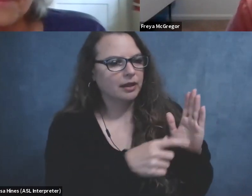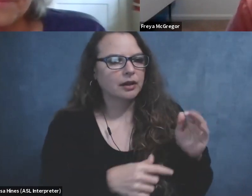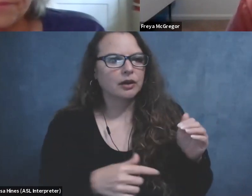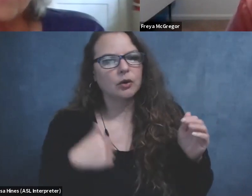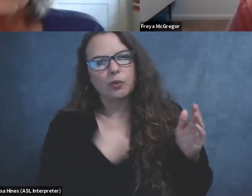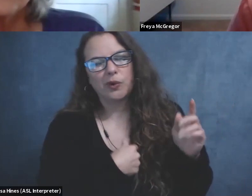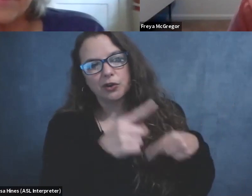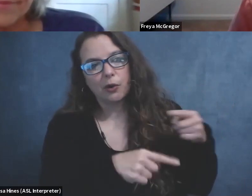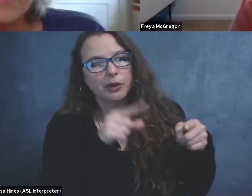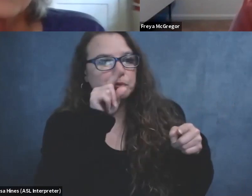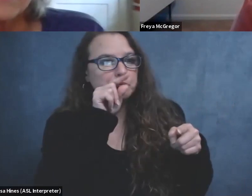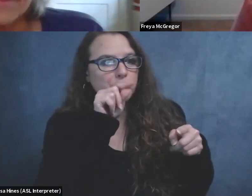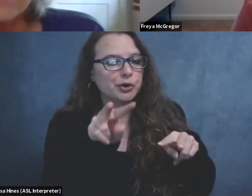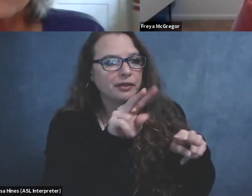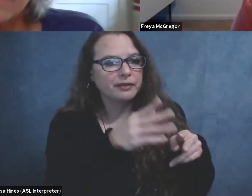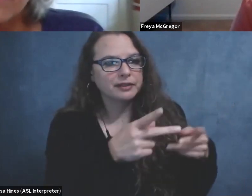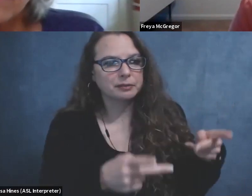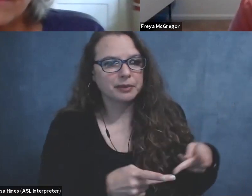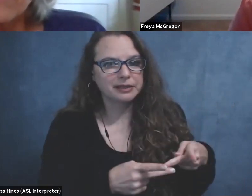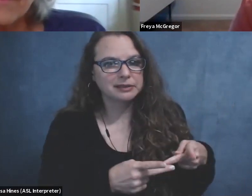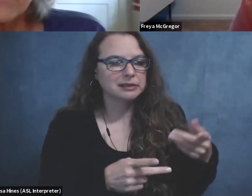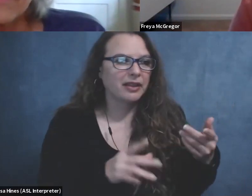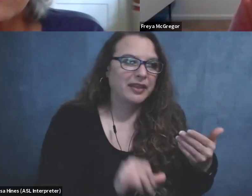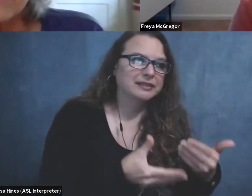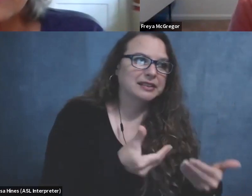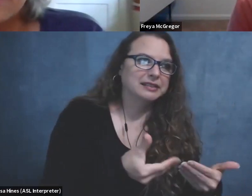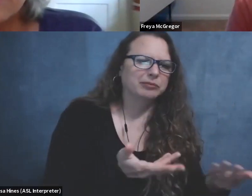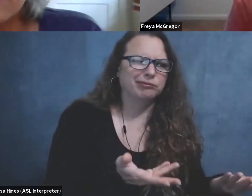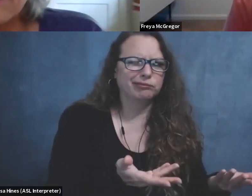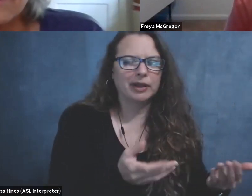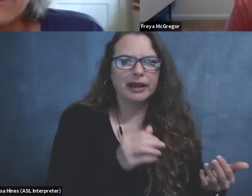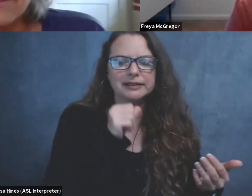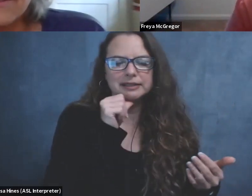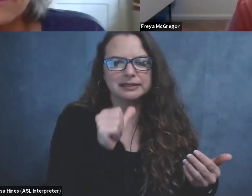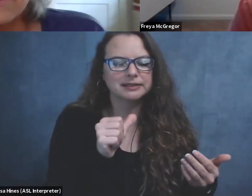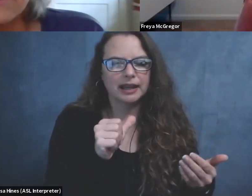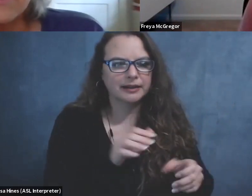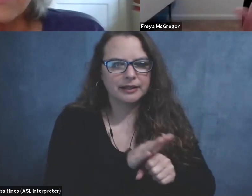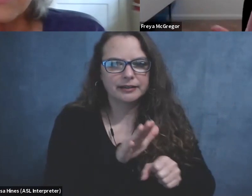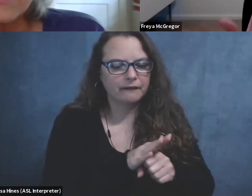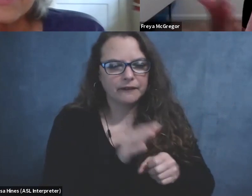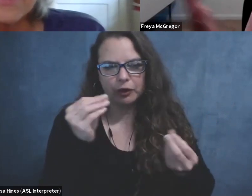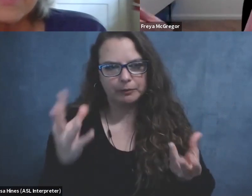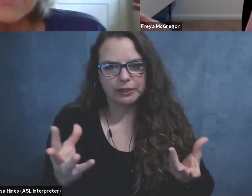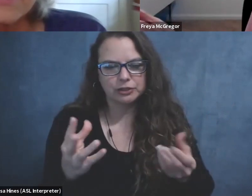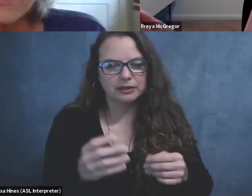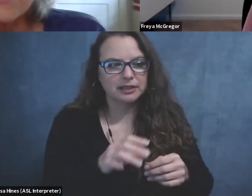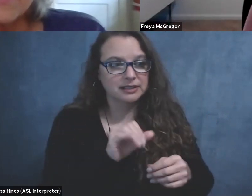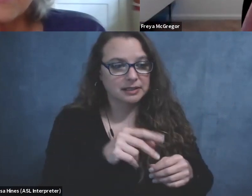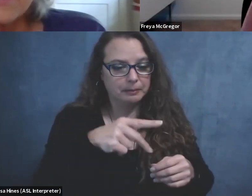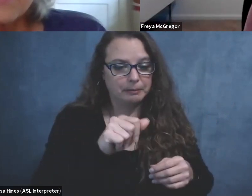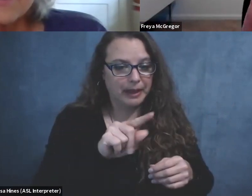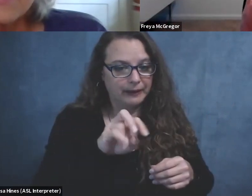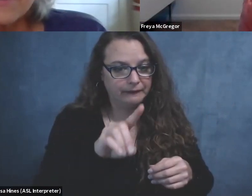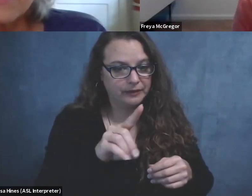easy. Isn't really enough information for folks who need to know if the surface is paved and if it's a mile or is it five miles